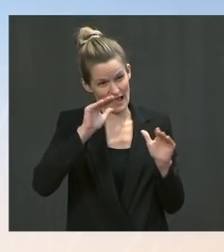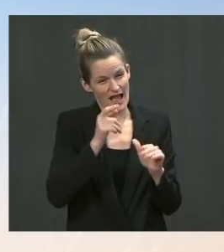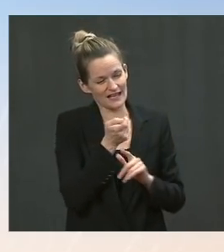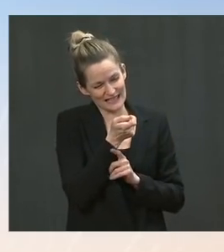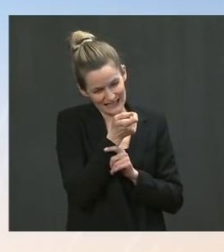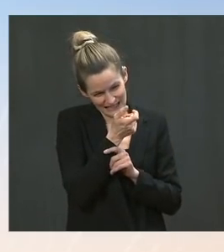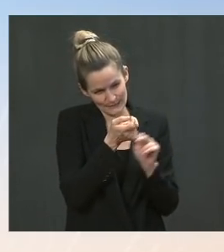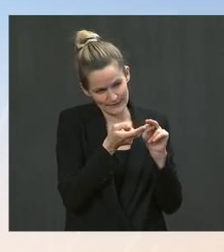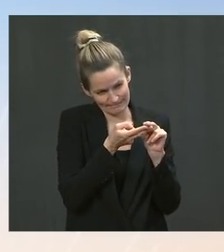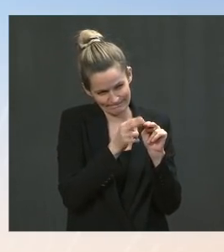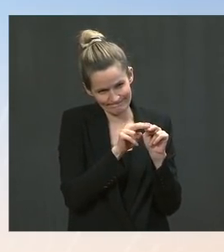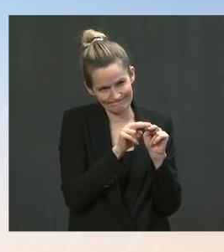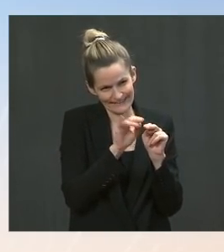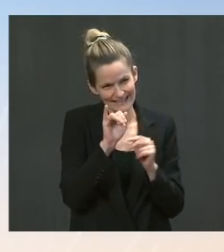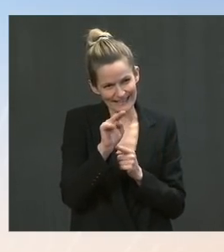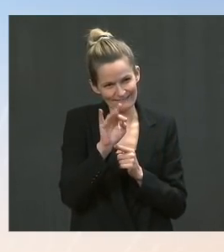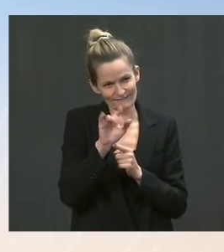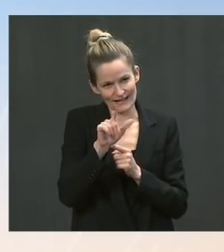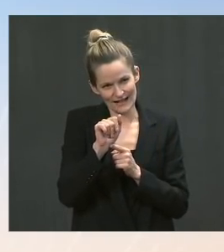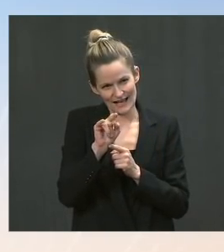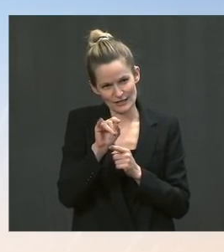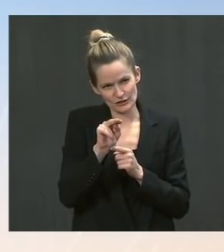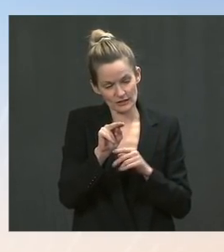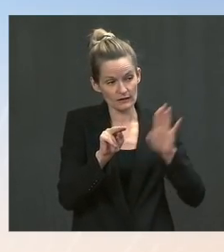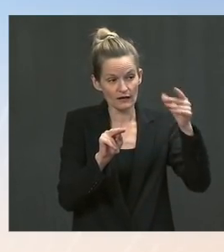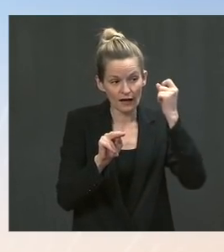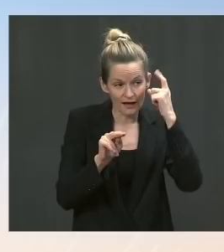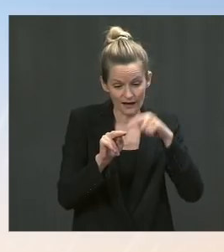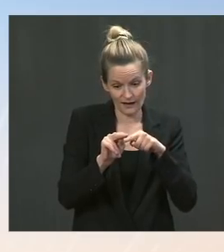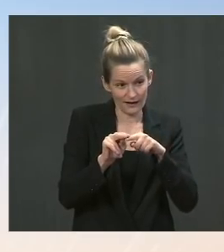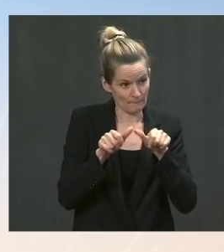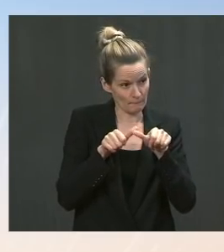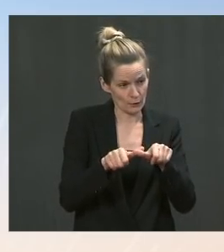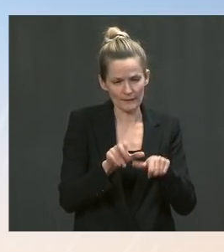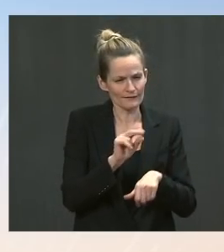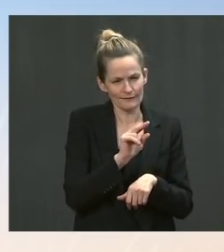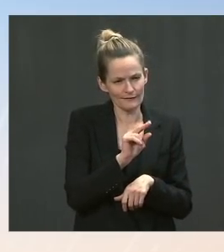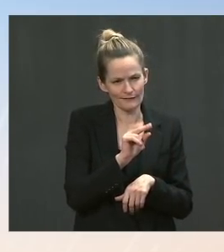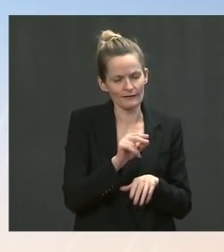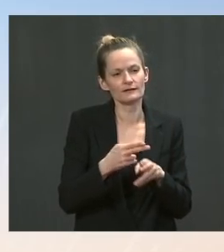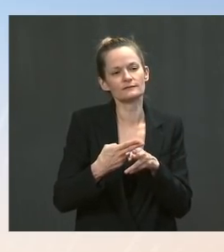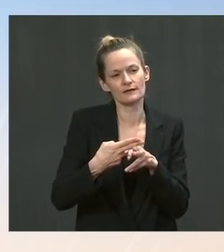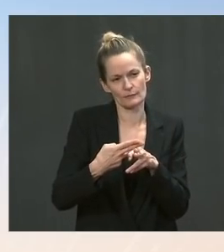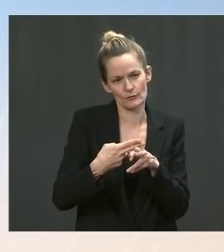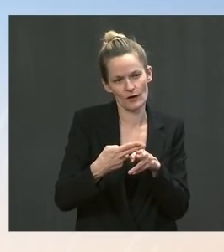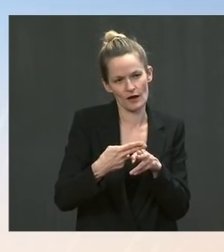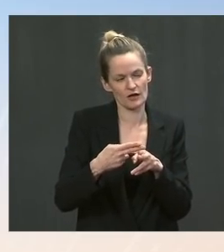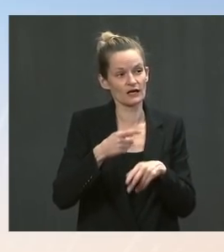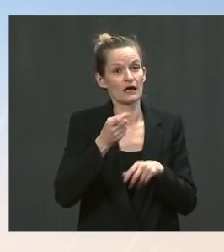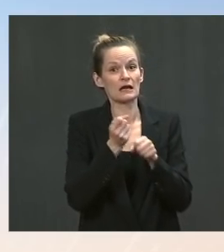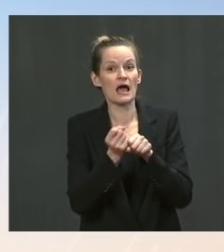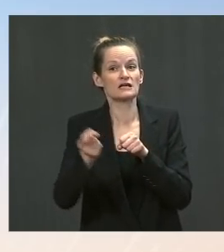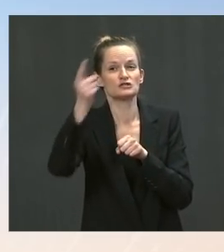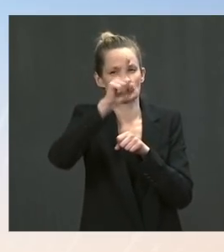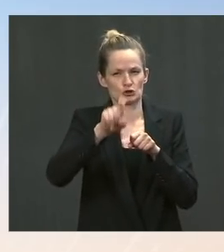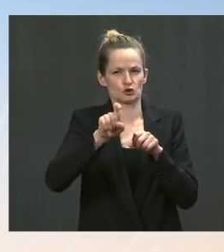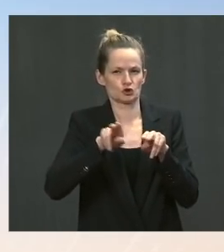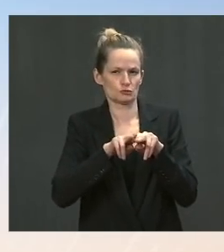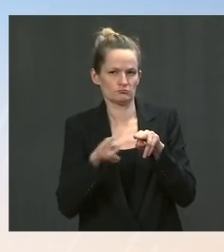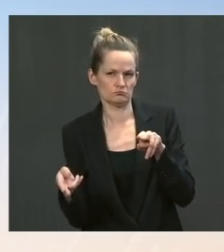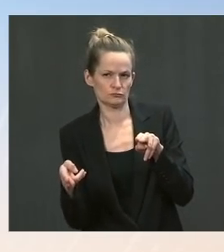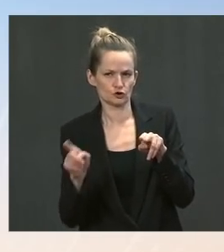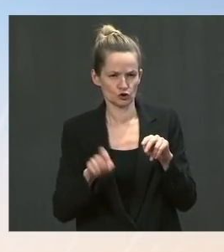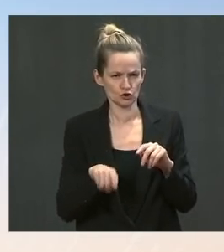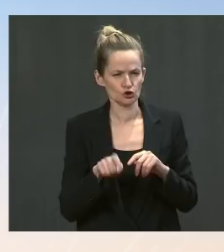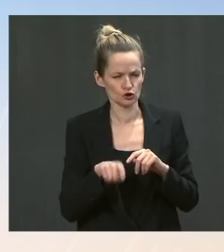back to normal levels next year. That has not changed. And we knew that, as the economy turned back on, that